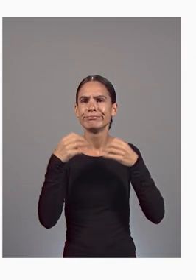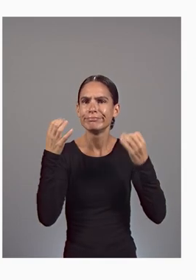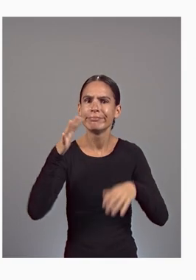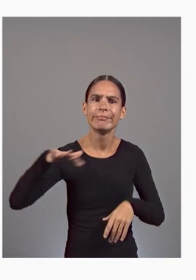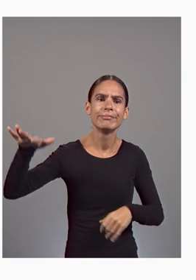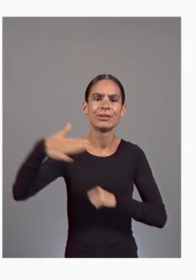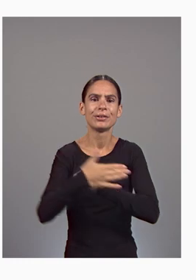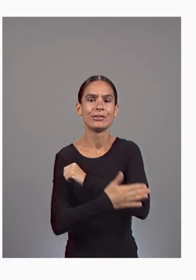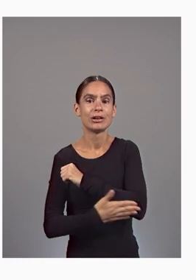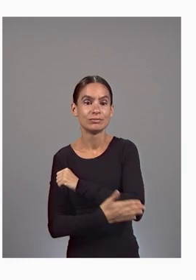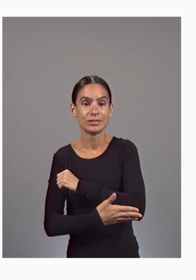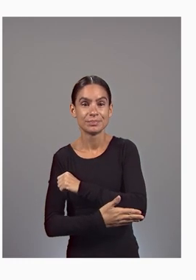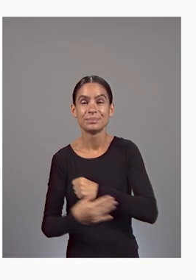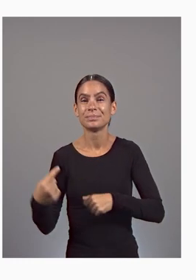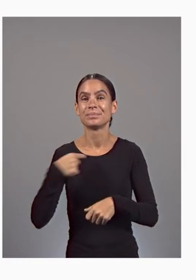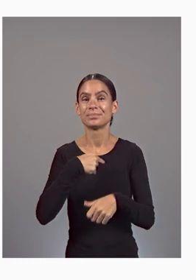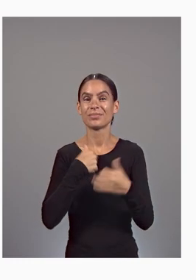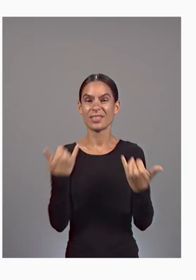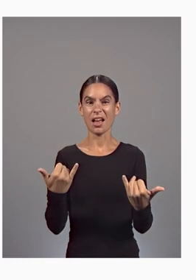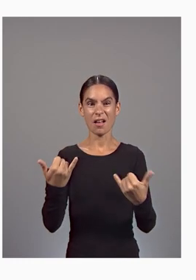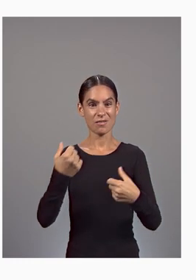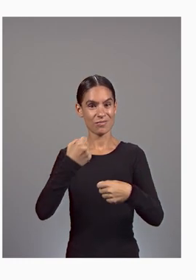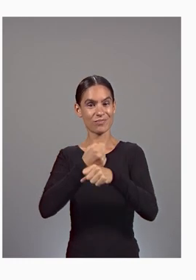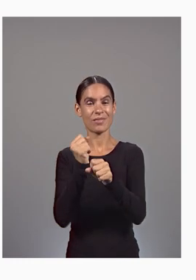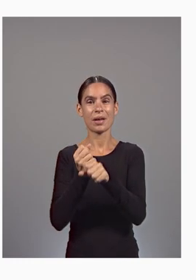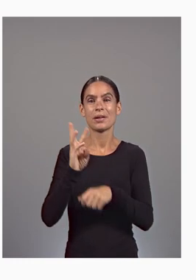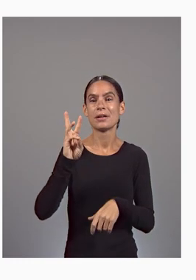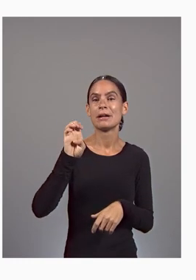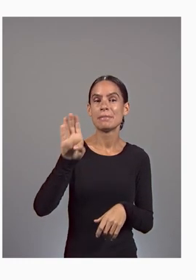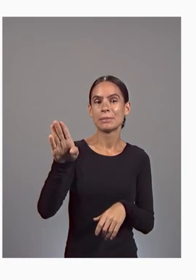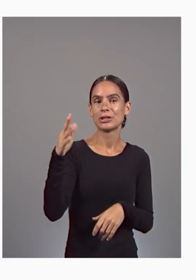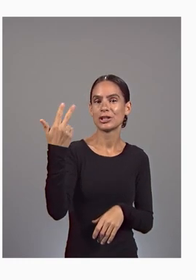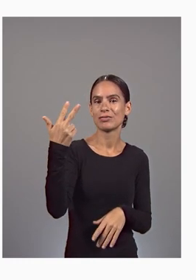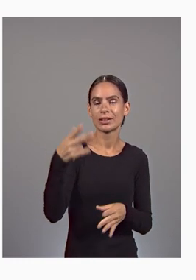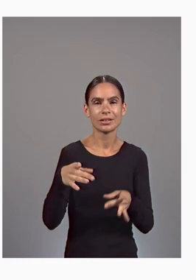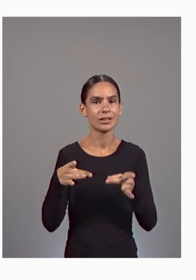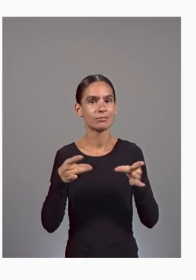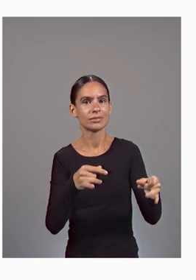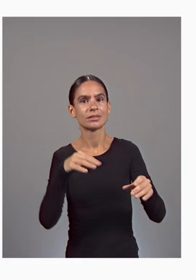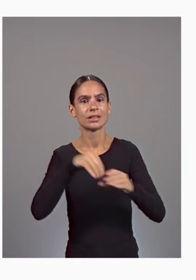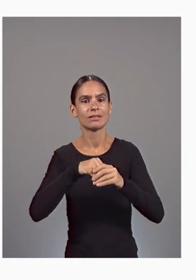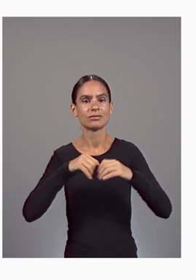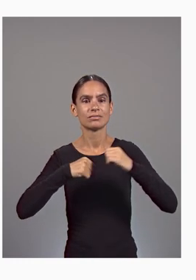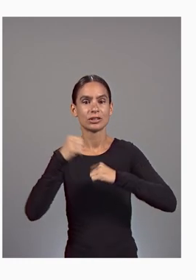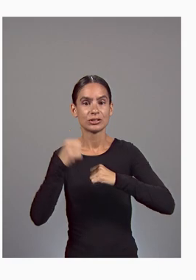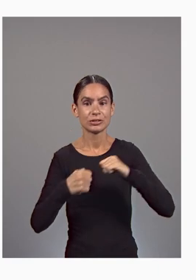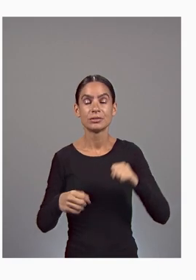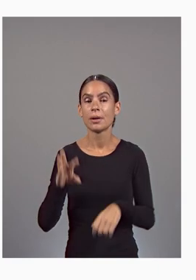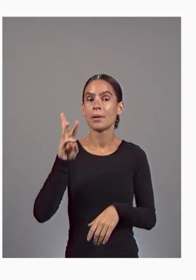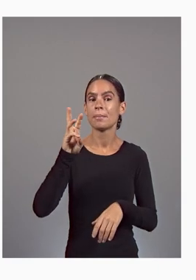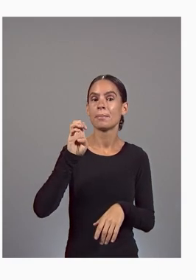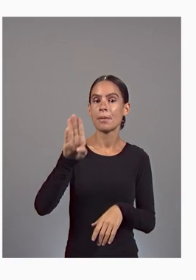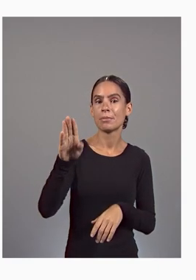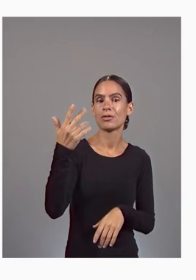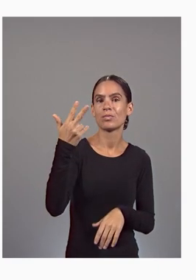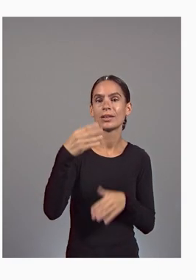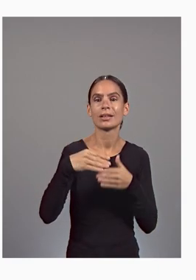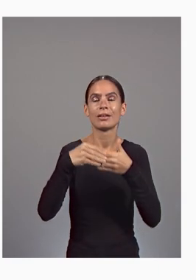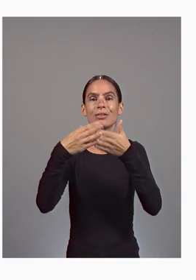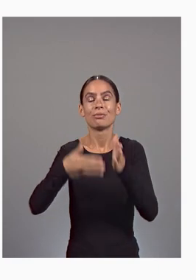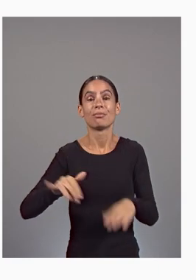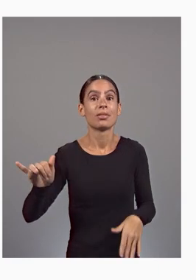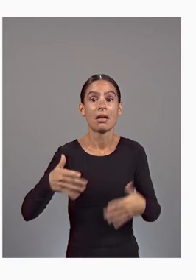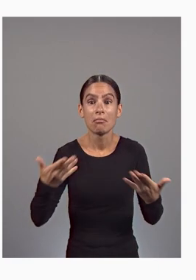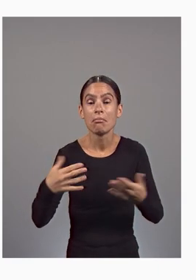We're also creating Web3 optimized infrastructure. Web3 leaders like